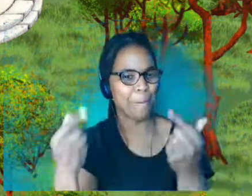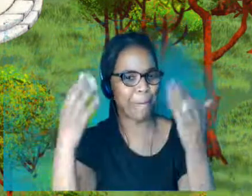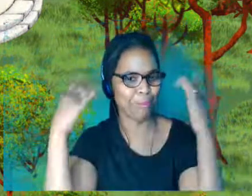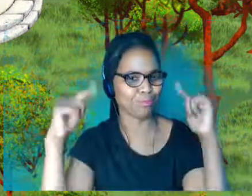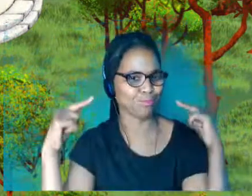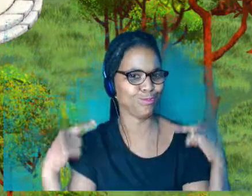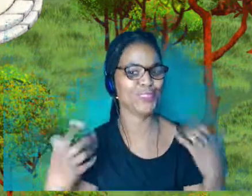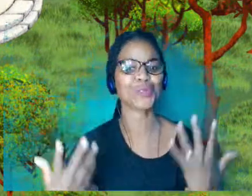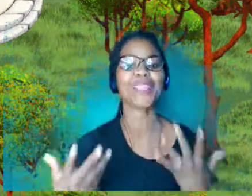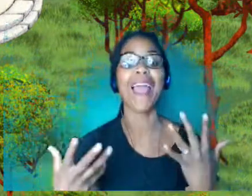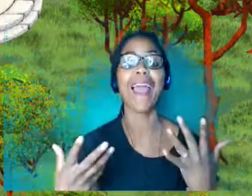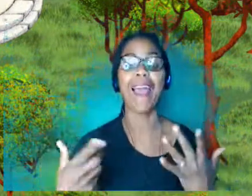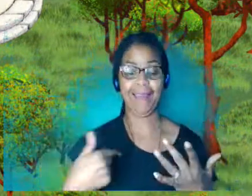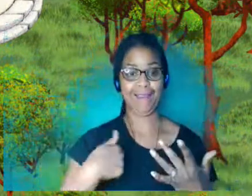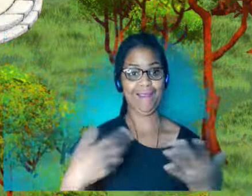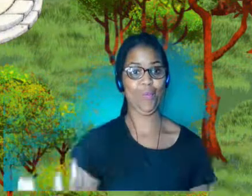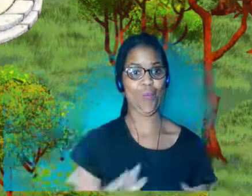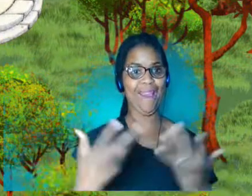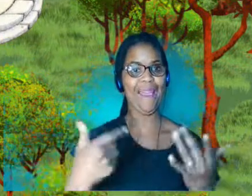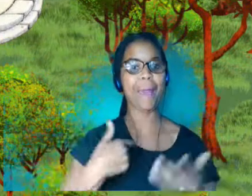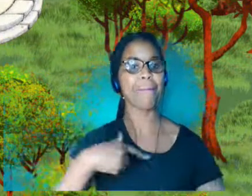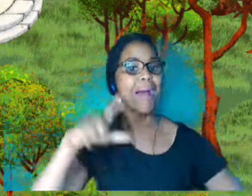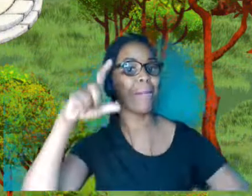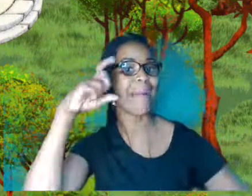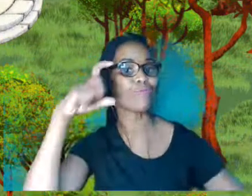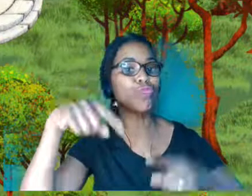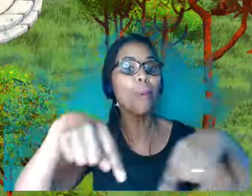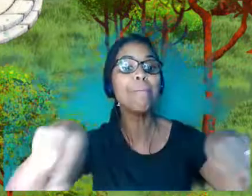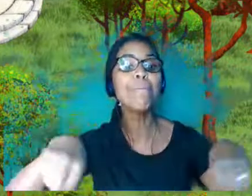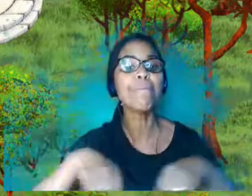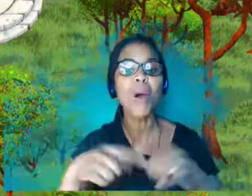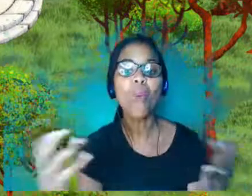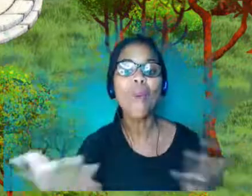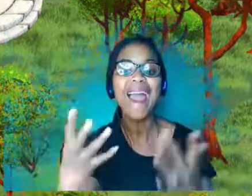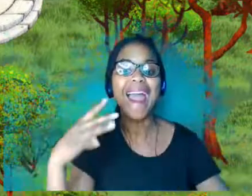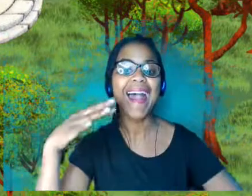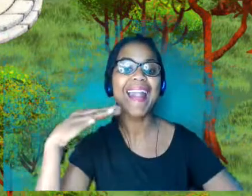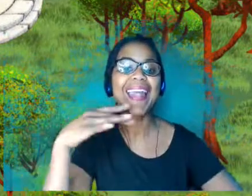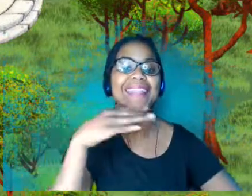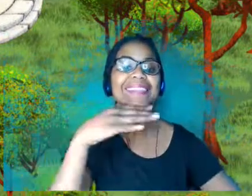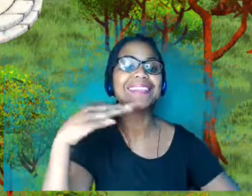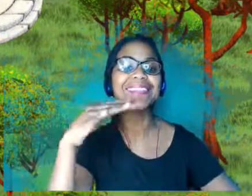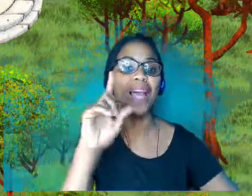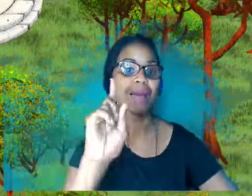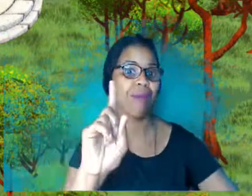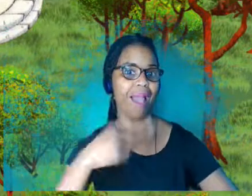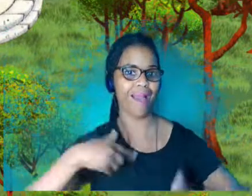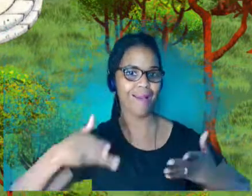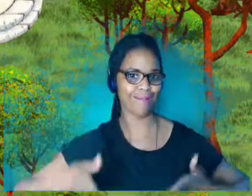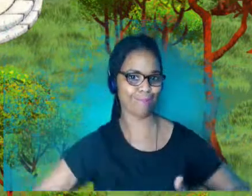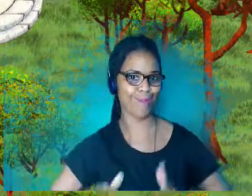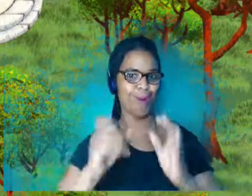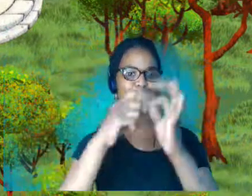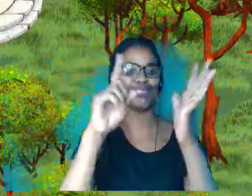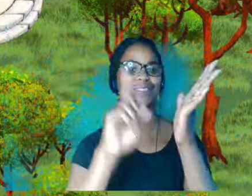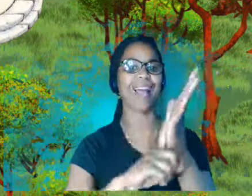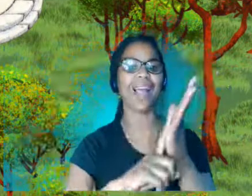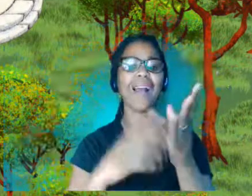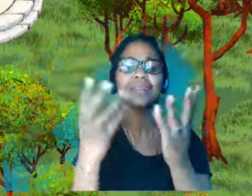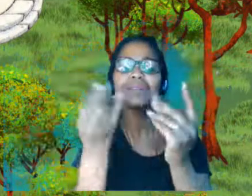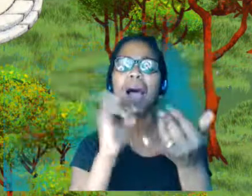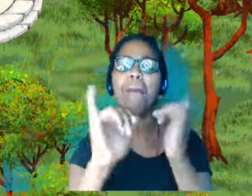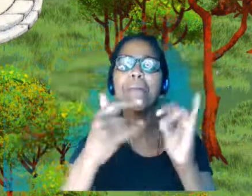bedroom in Leeds. And I'm also from Bristol. So some of the time I'm in Bristol as well. And it's a joy to be here